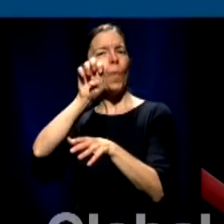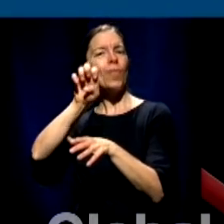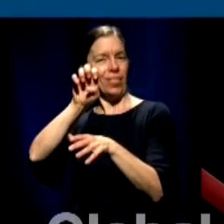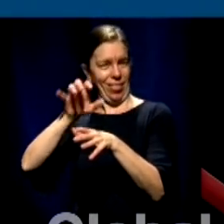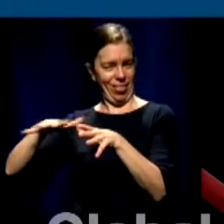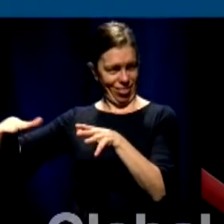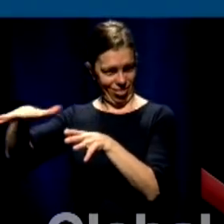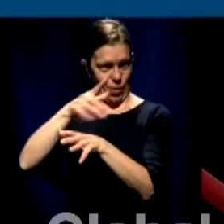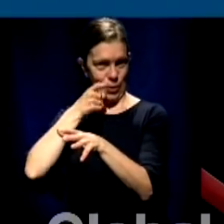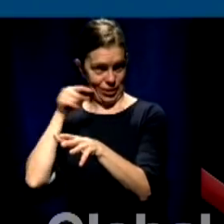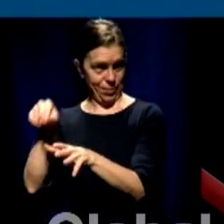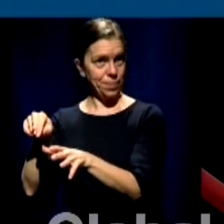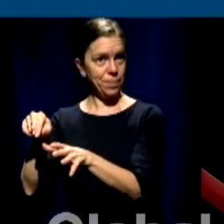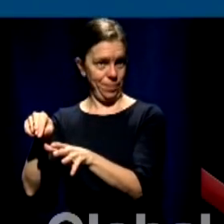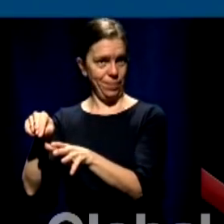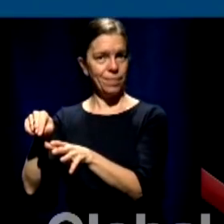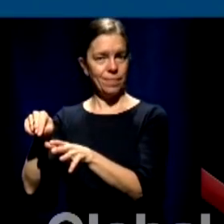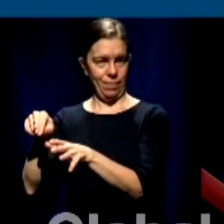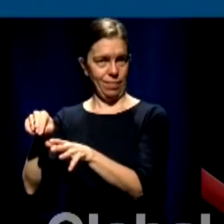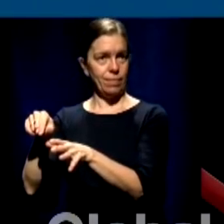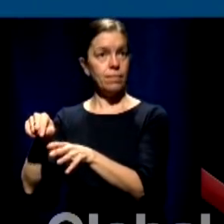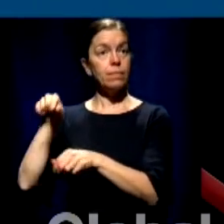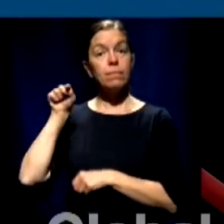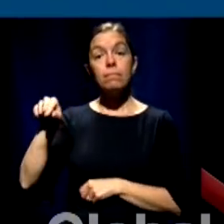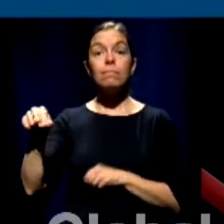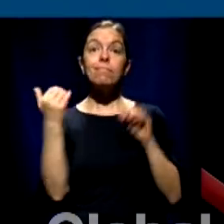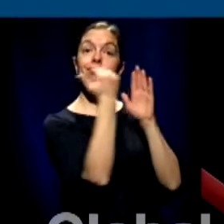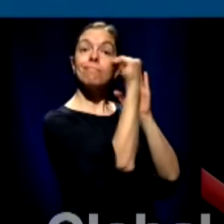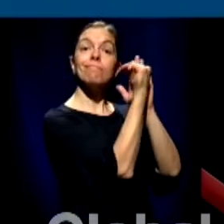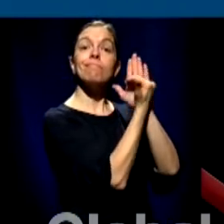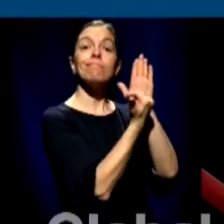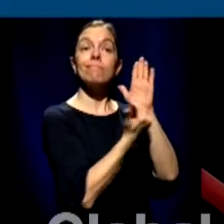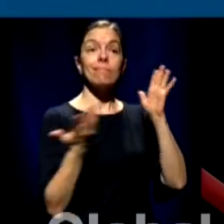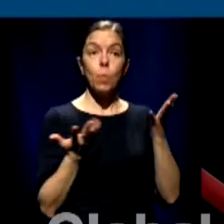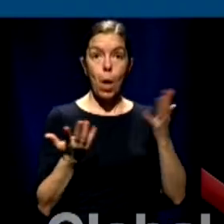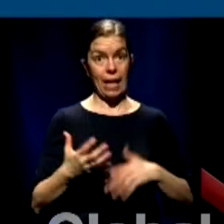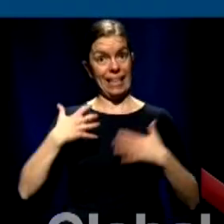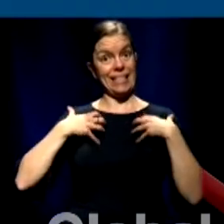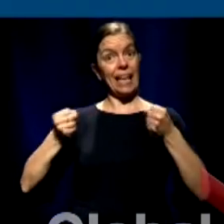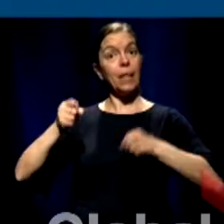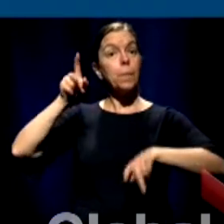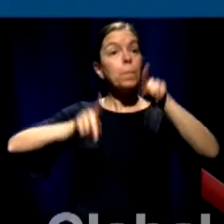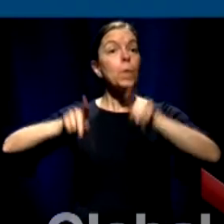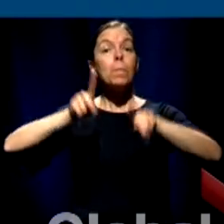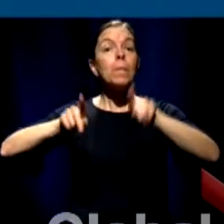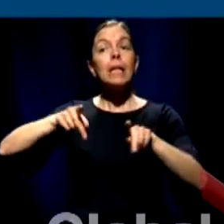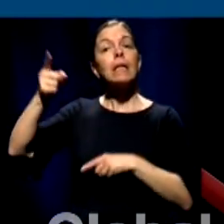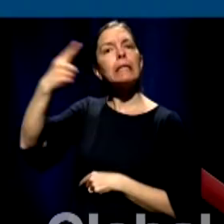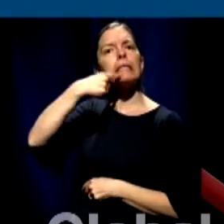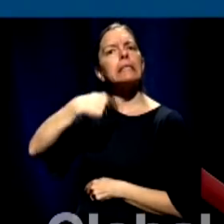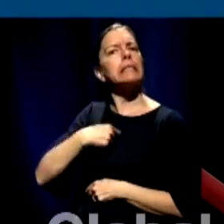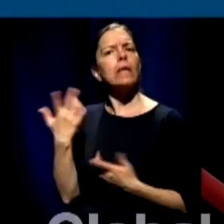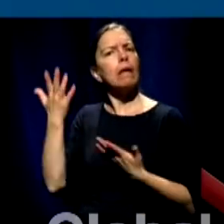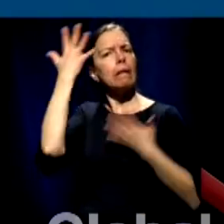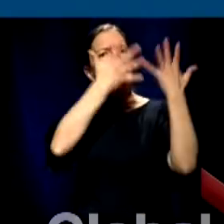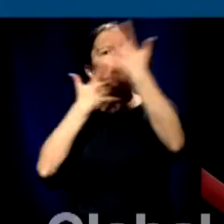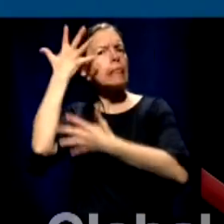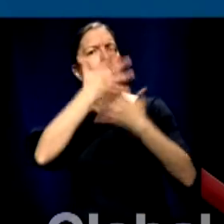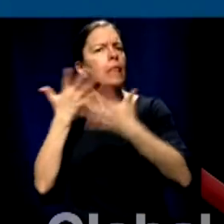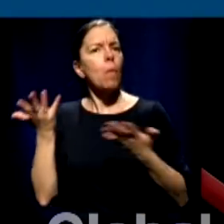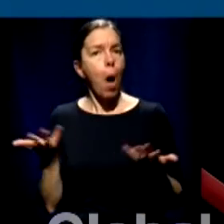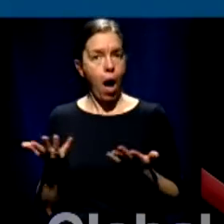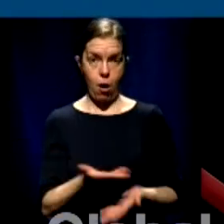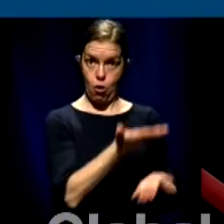us that the places that worry them the most are the schools sports